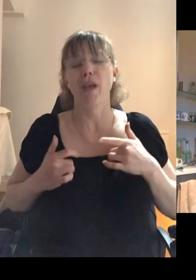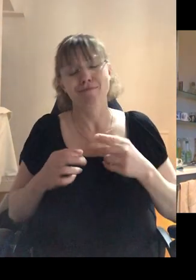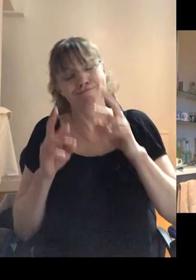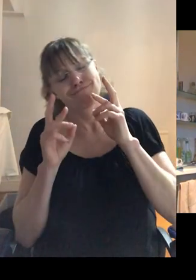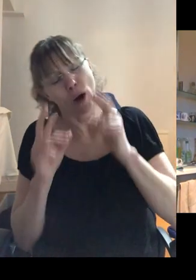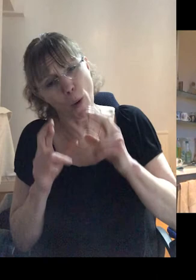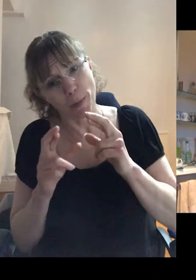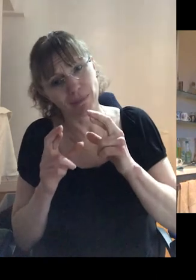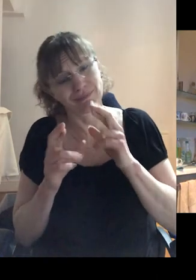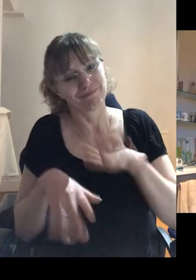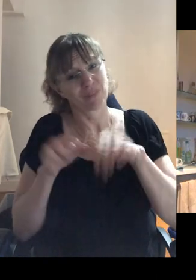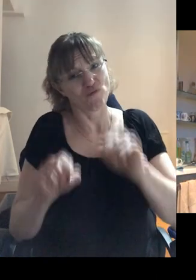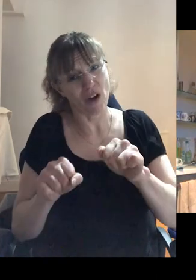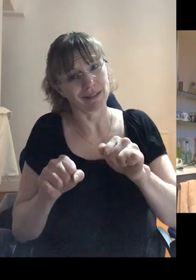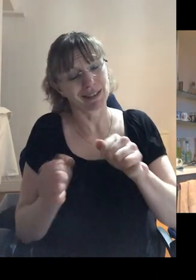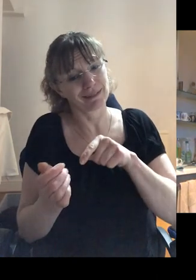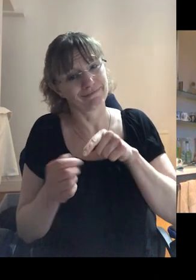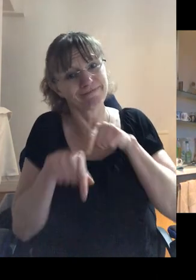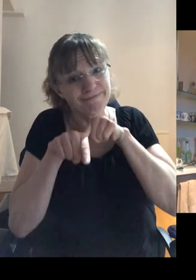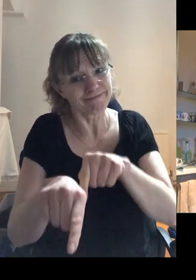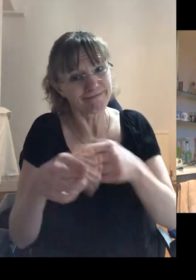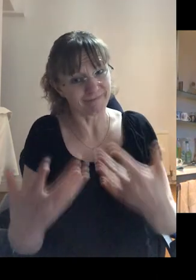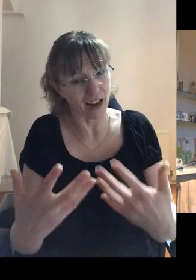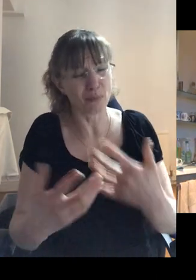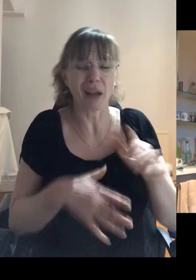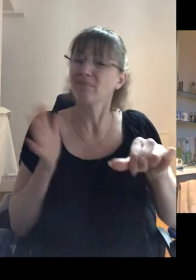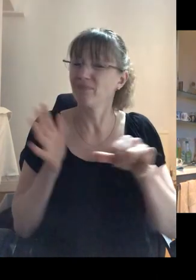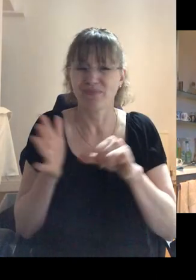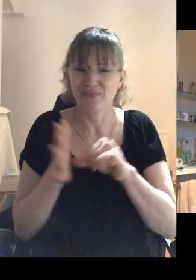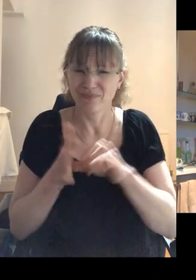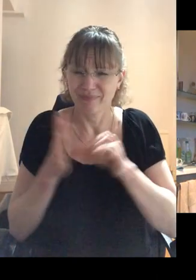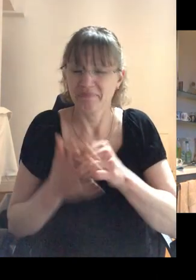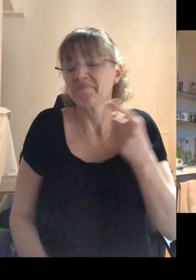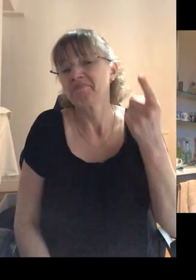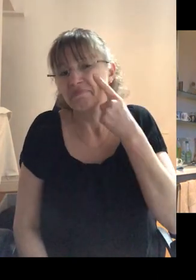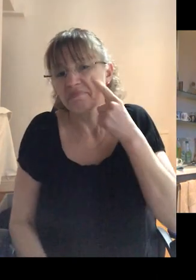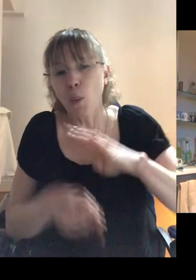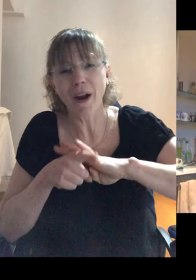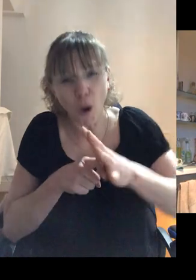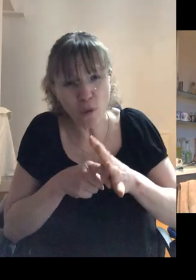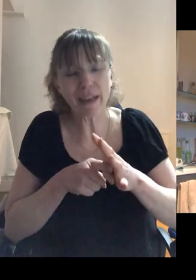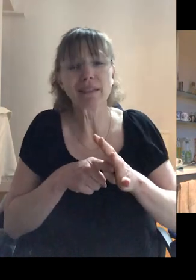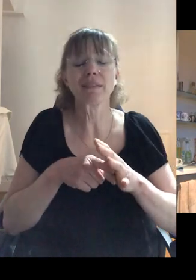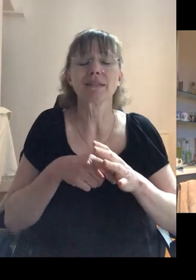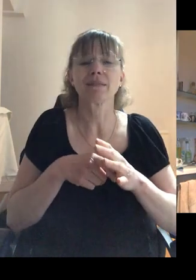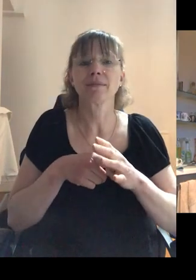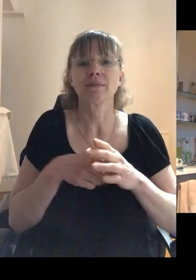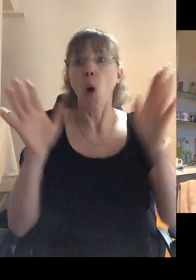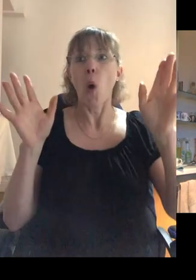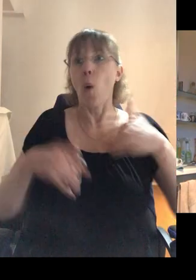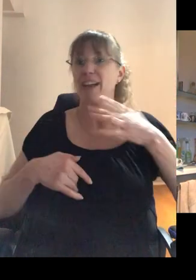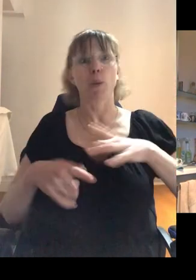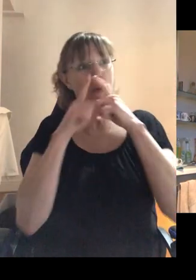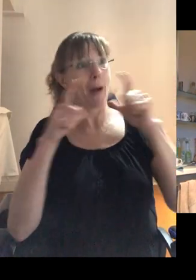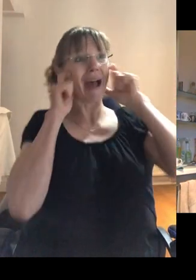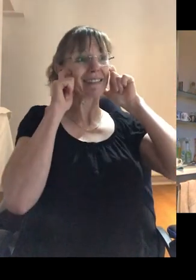hope that we've that, you know, we're on the right track. Um, but it's, it's hard, you know, and you, you see it now with COVID and, you know, that, Oh, I don't need to wear